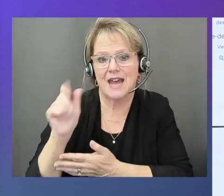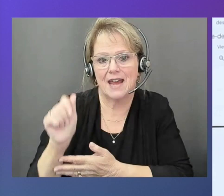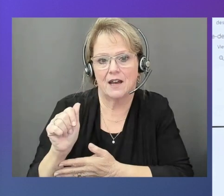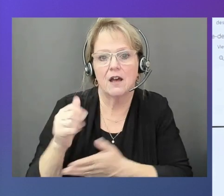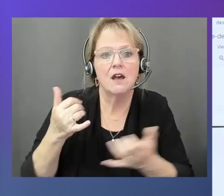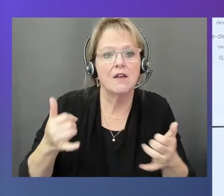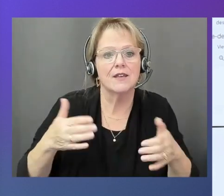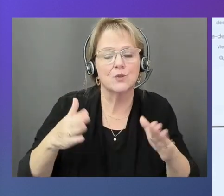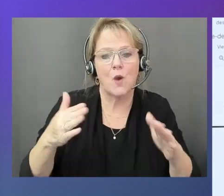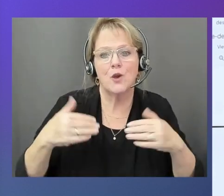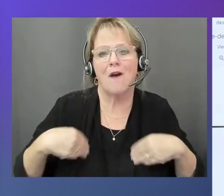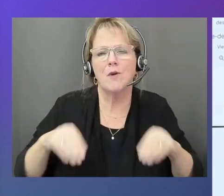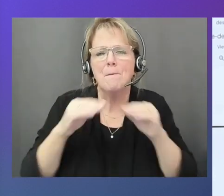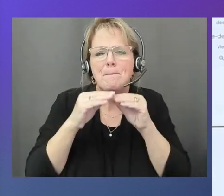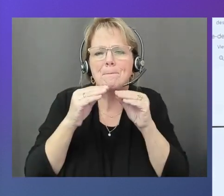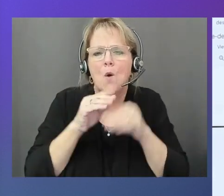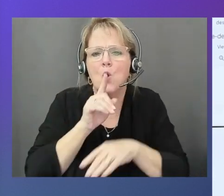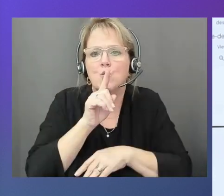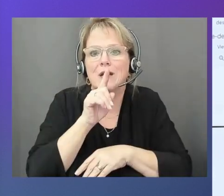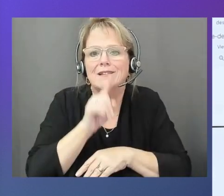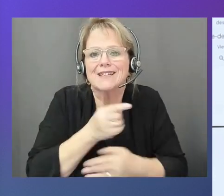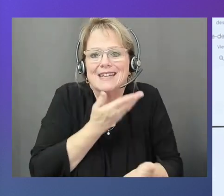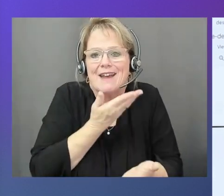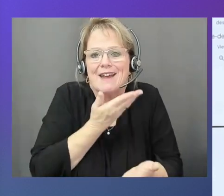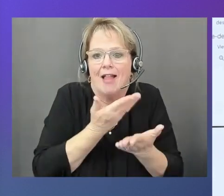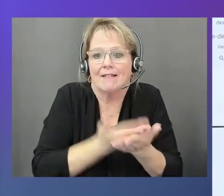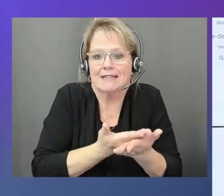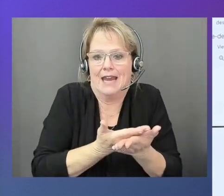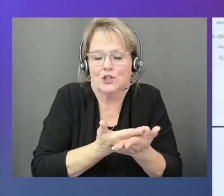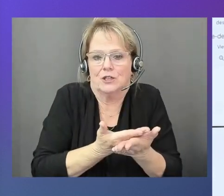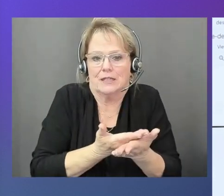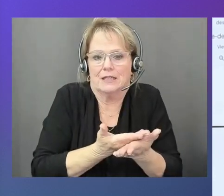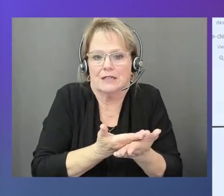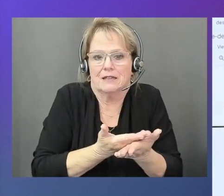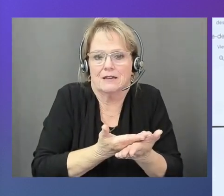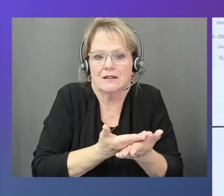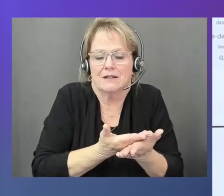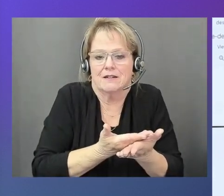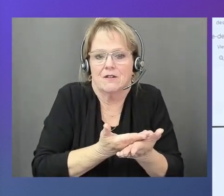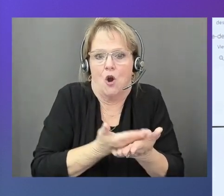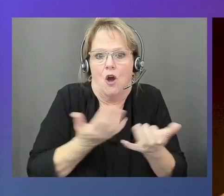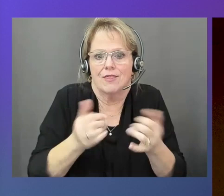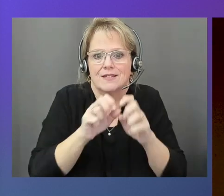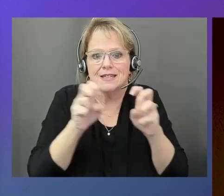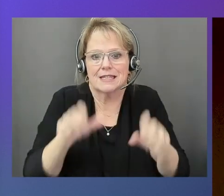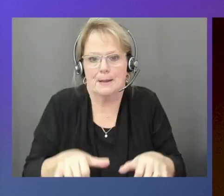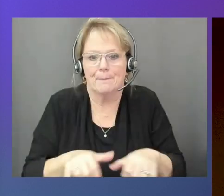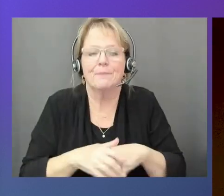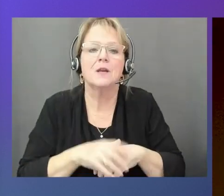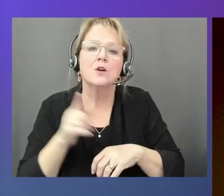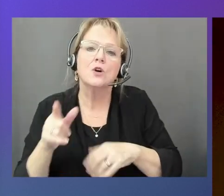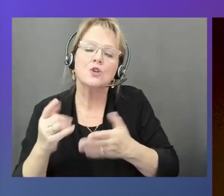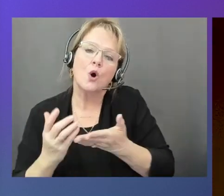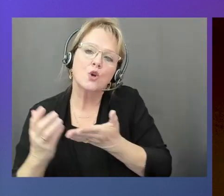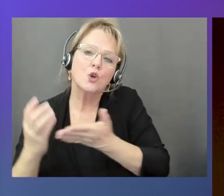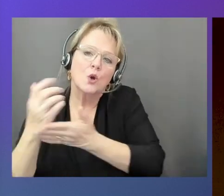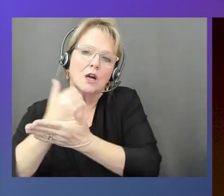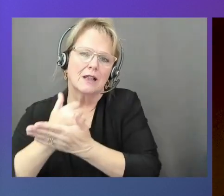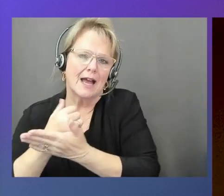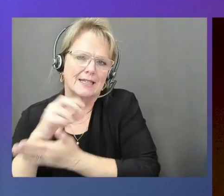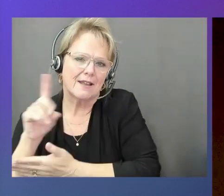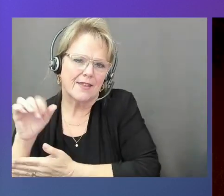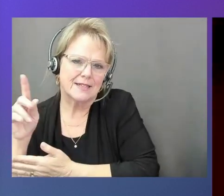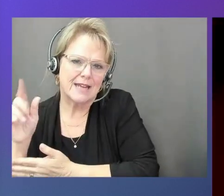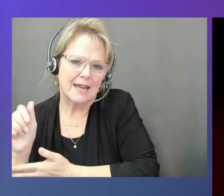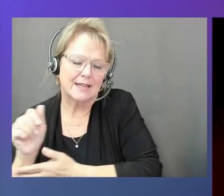realistic validation on your data collection system. So you collected the data and then you